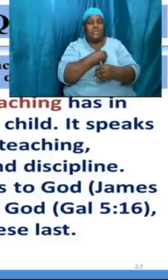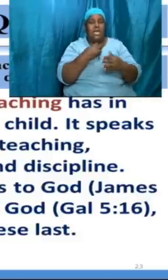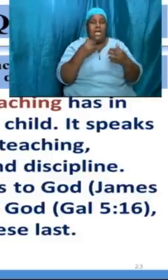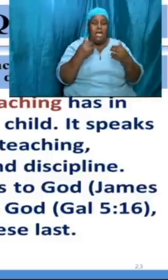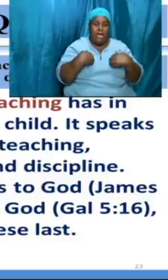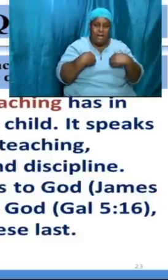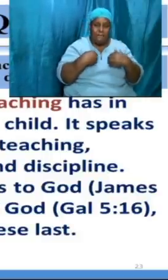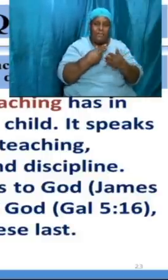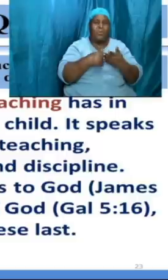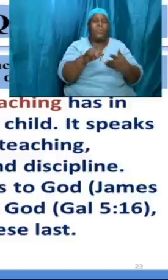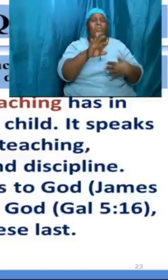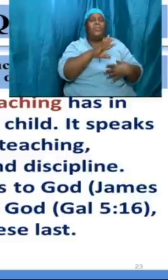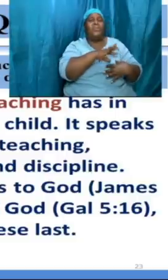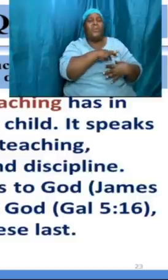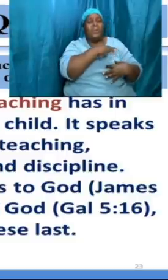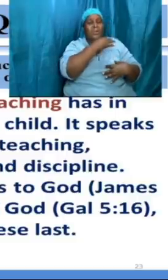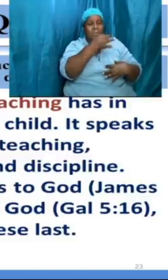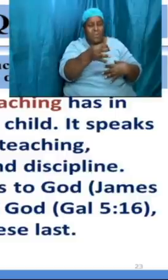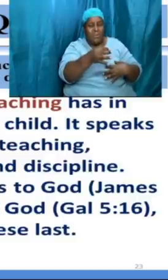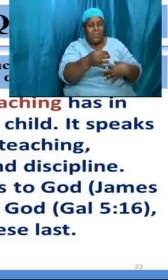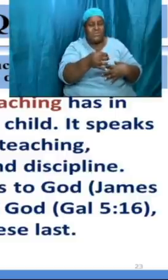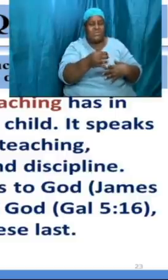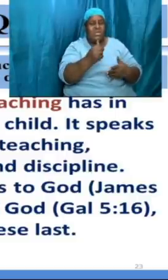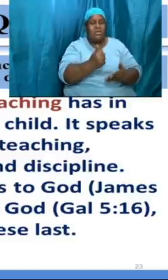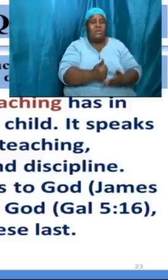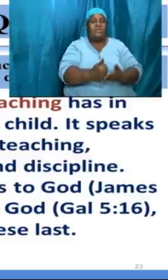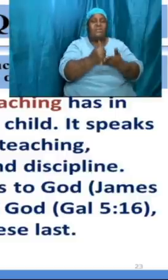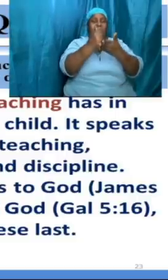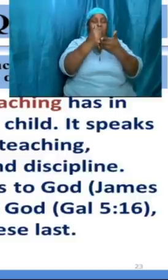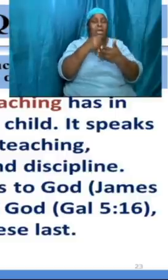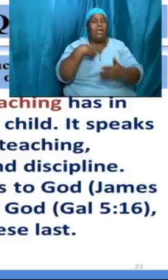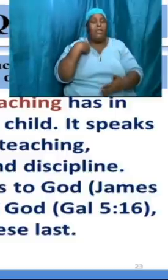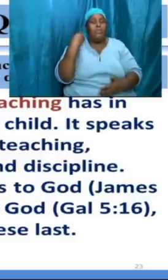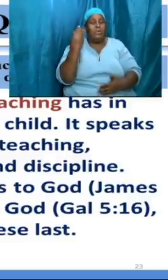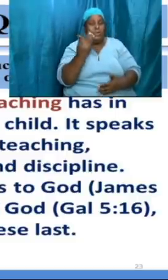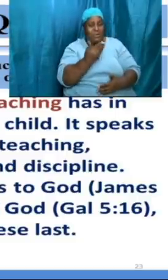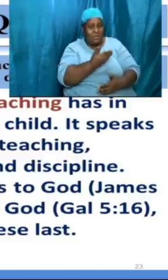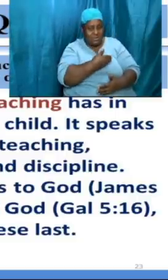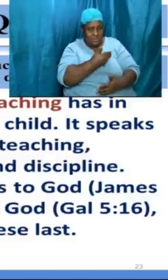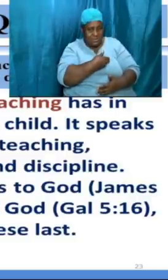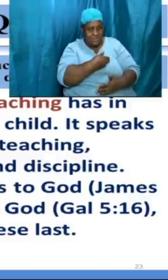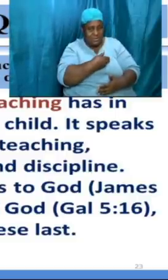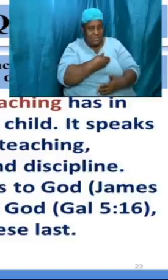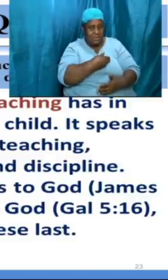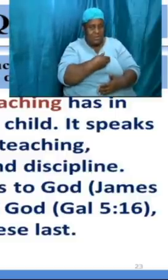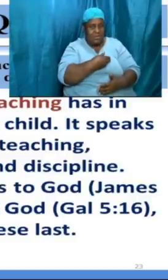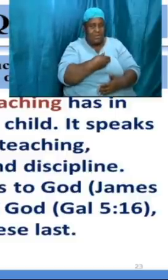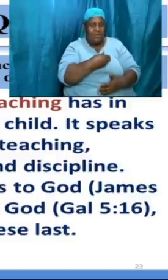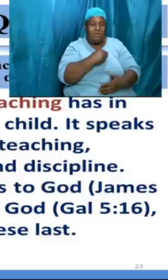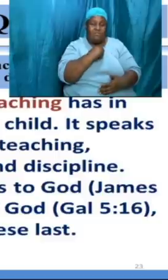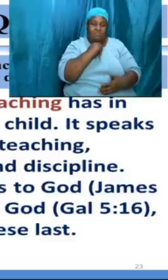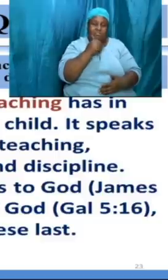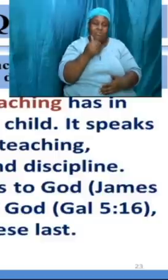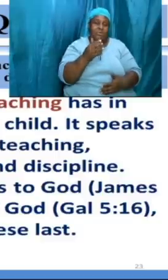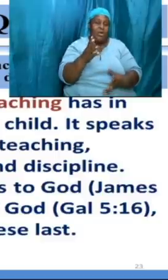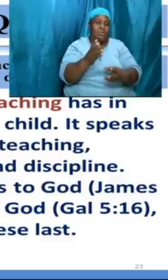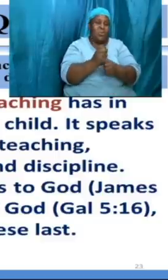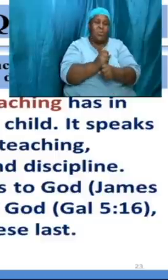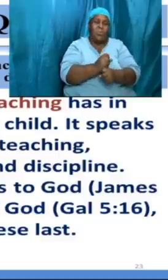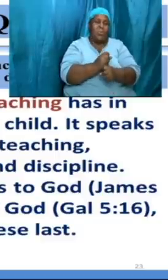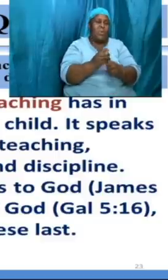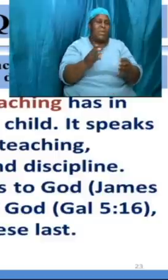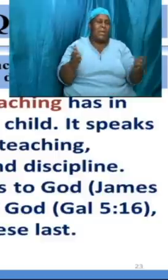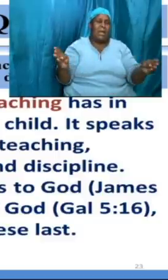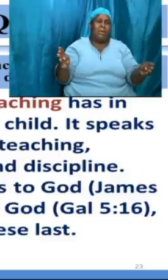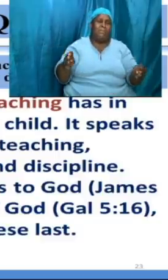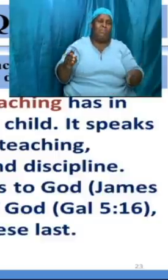teachable to be encouraged to be corrected we are not holding a big stick over any saint's head far